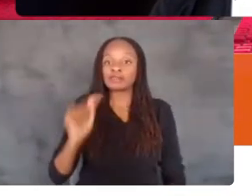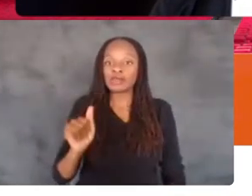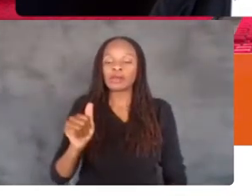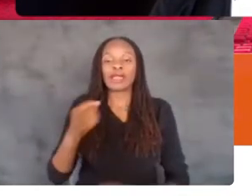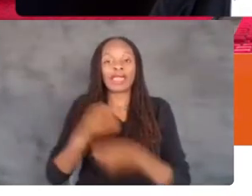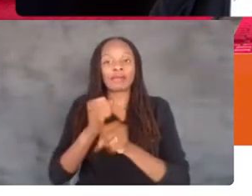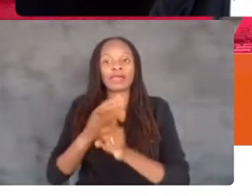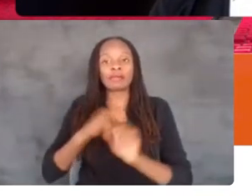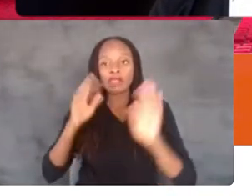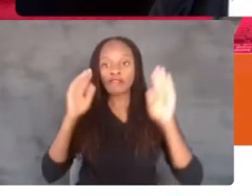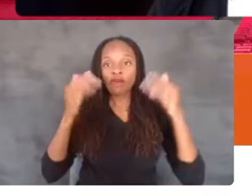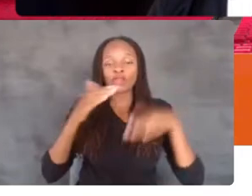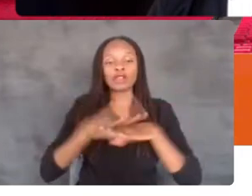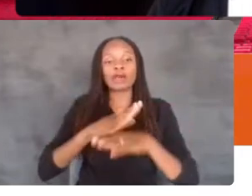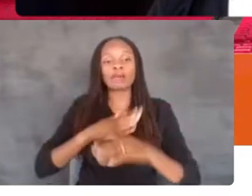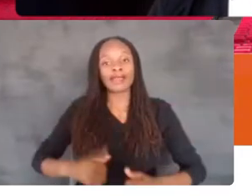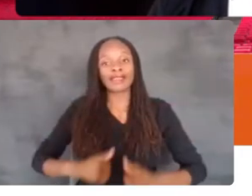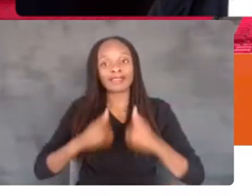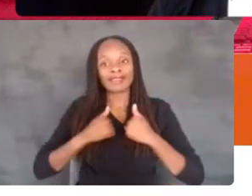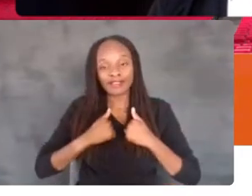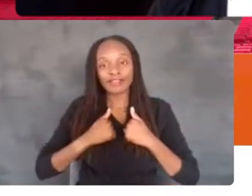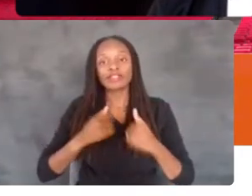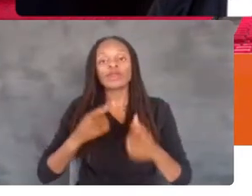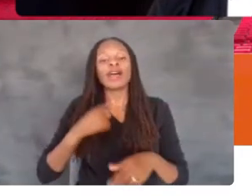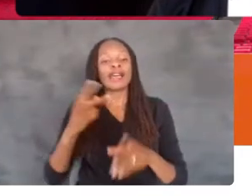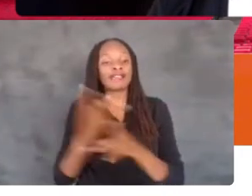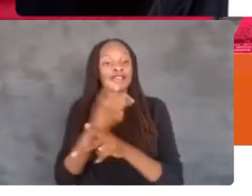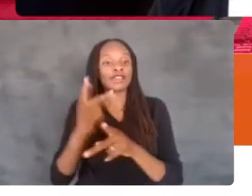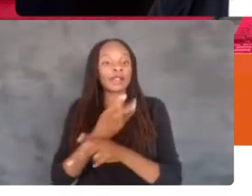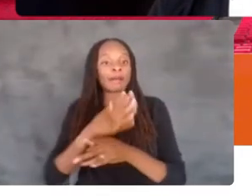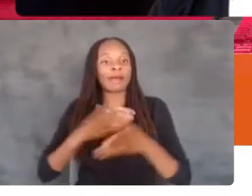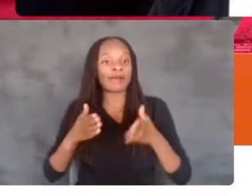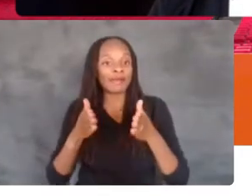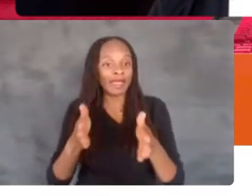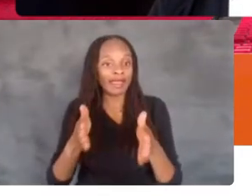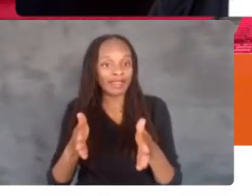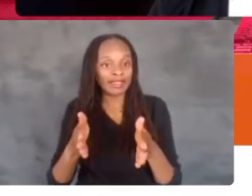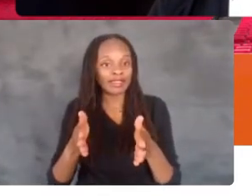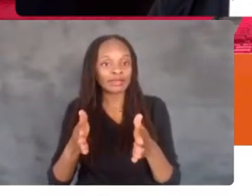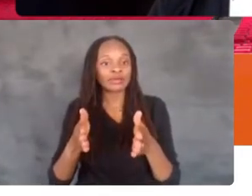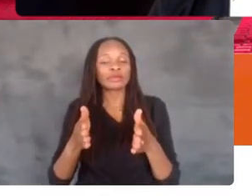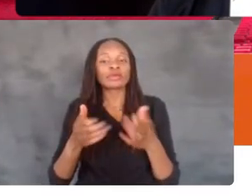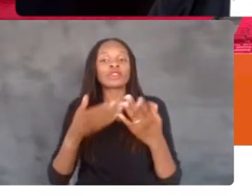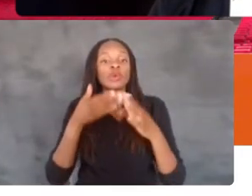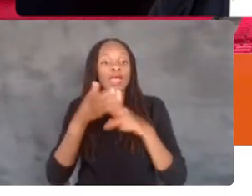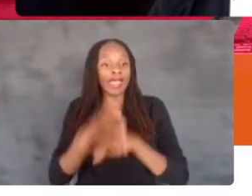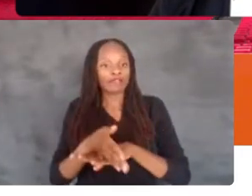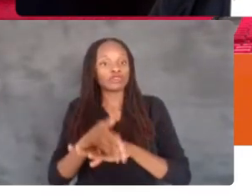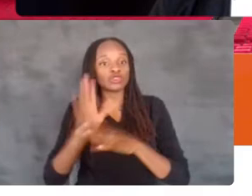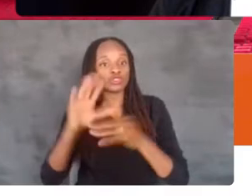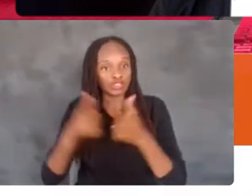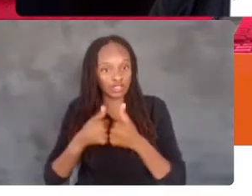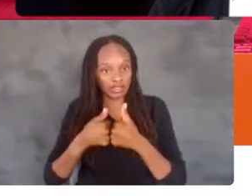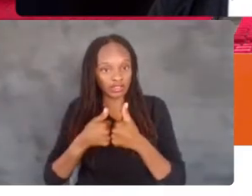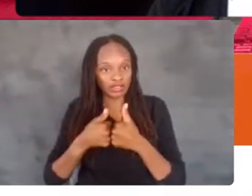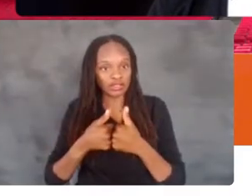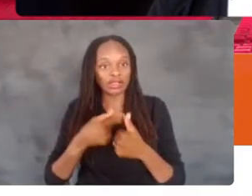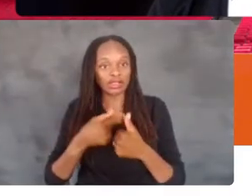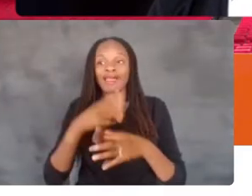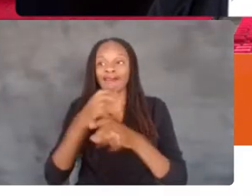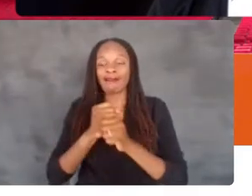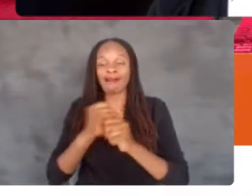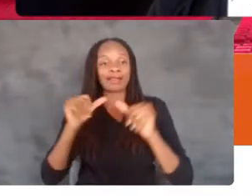made me focus on my life. So I figured out my path. And then when after the challenge, I got the agent.